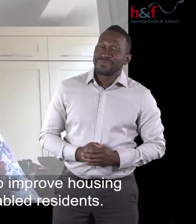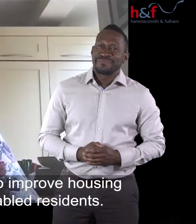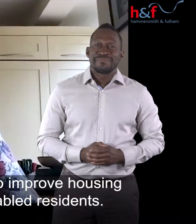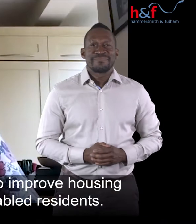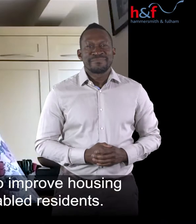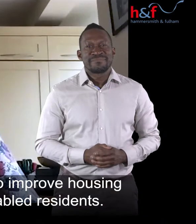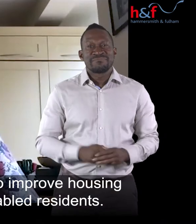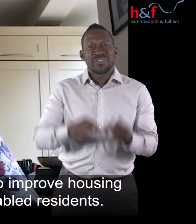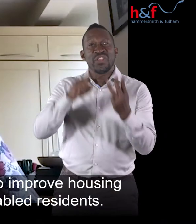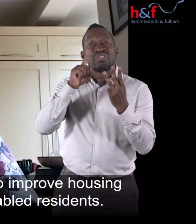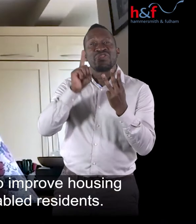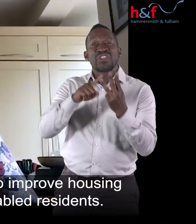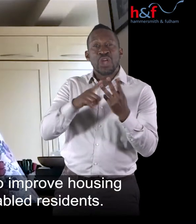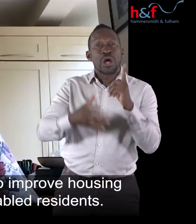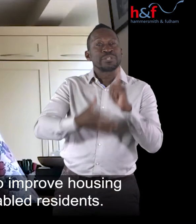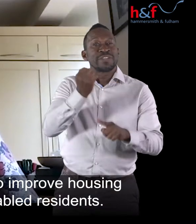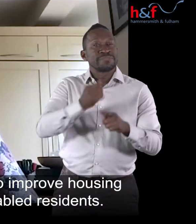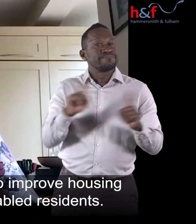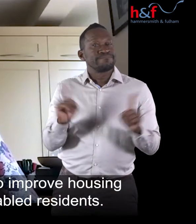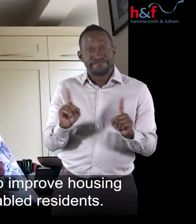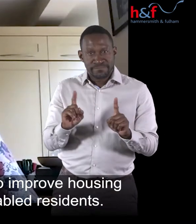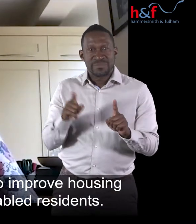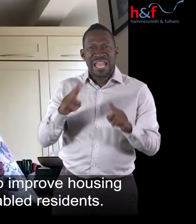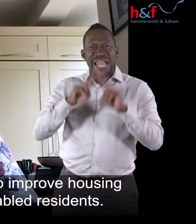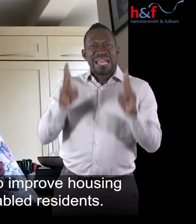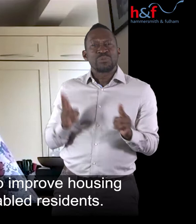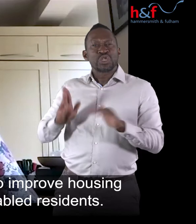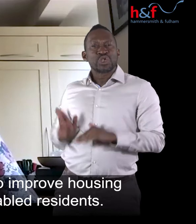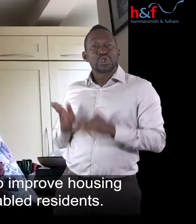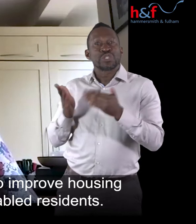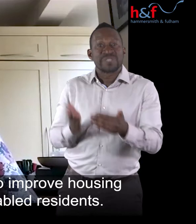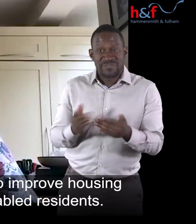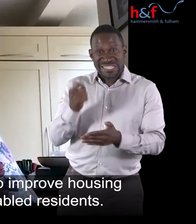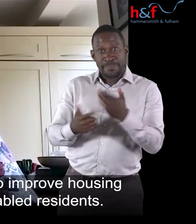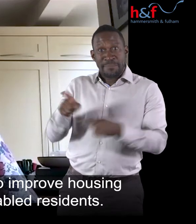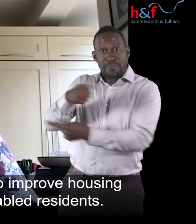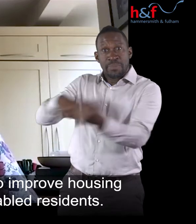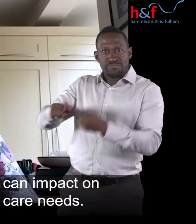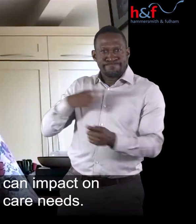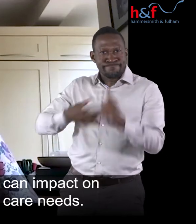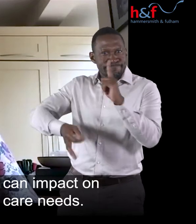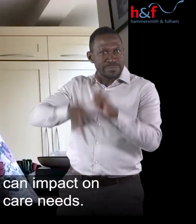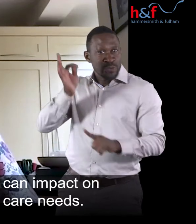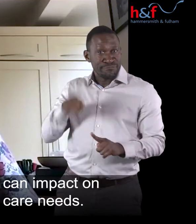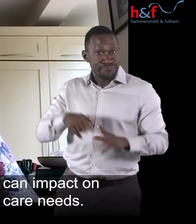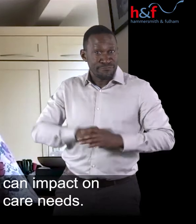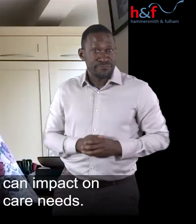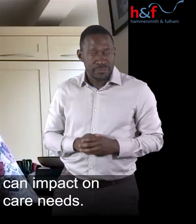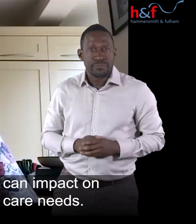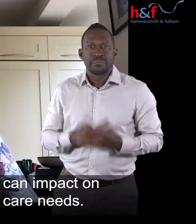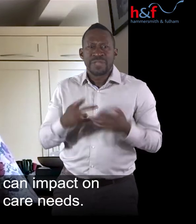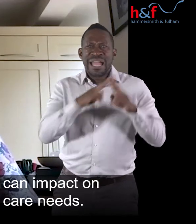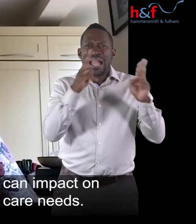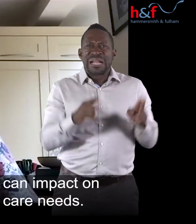The third objective is to improve housing services for disabled residents. For unsuitable housing.